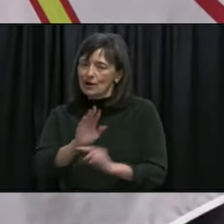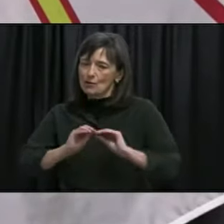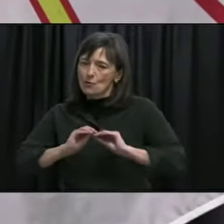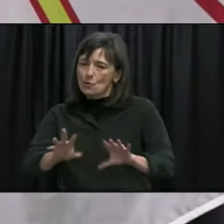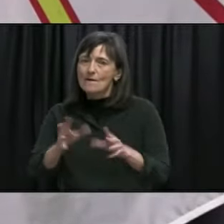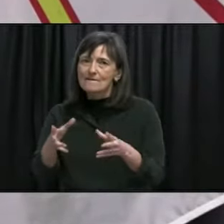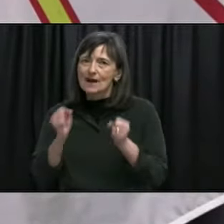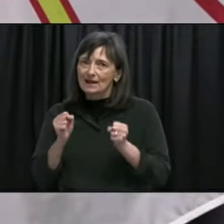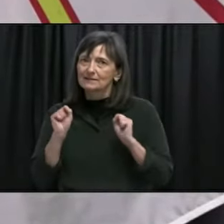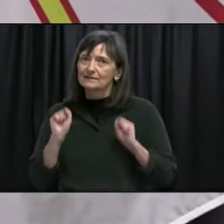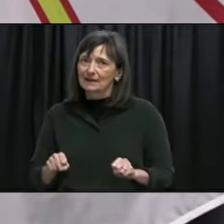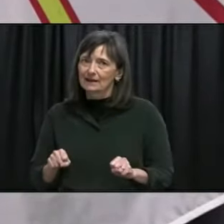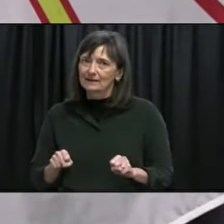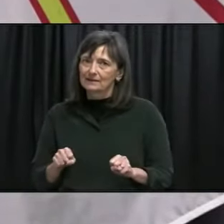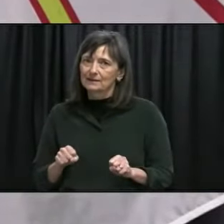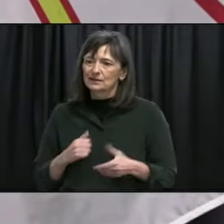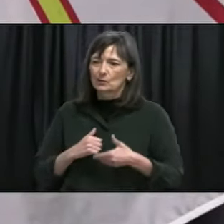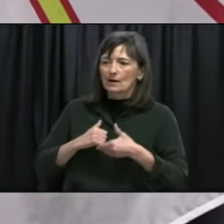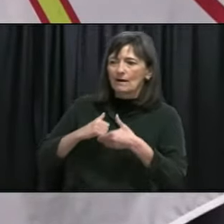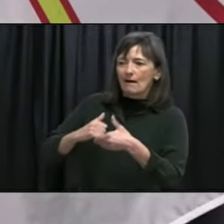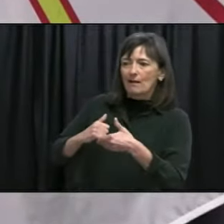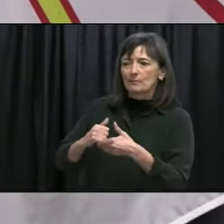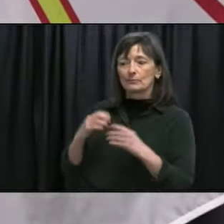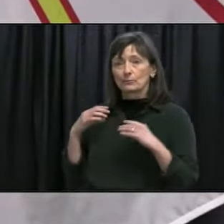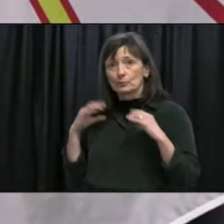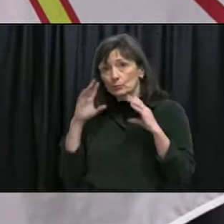to sort of have this discussion